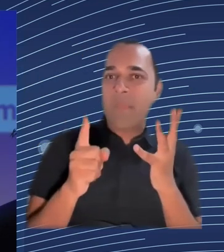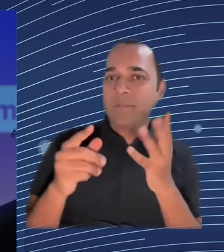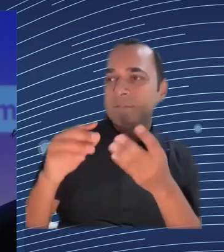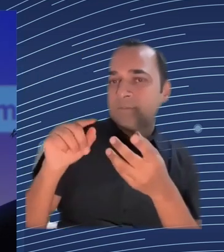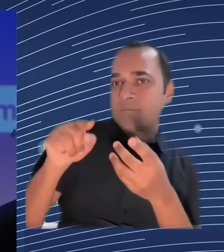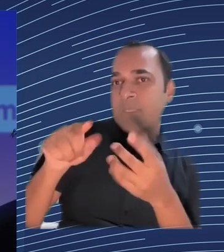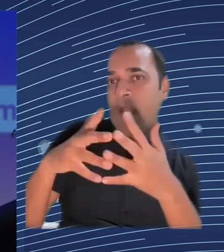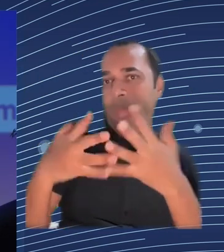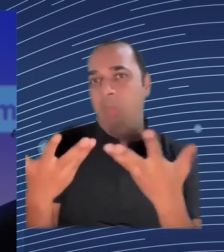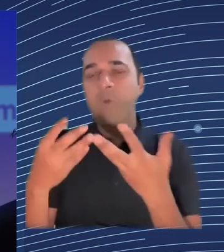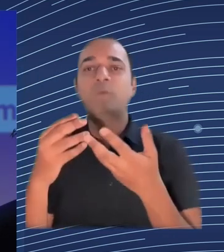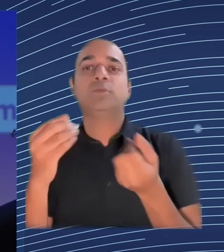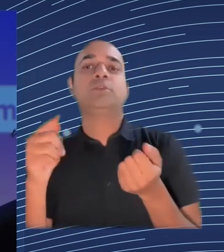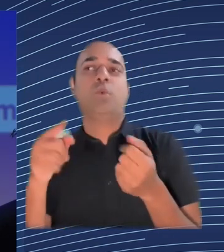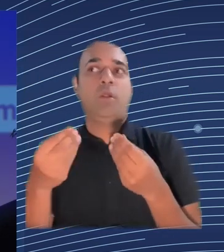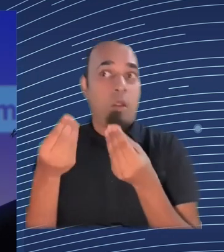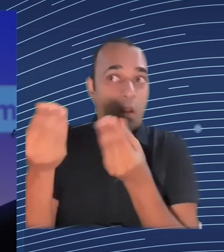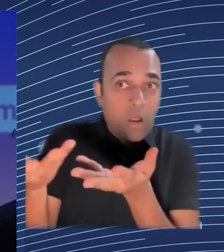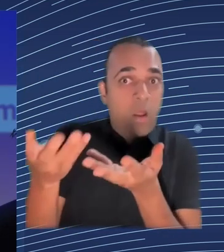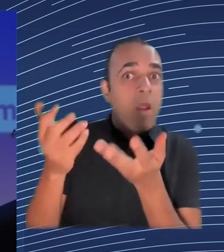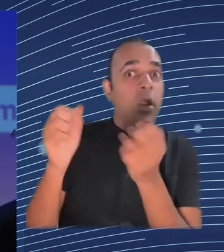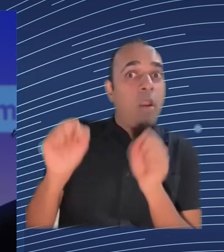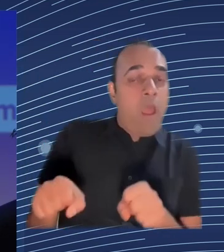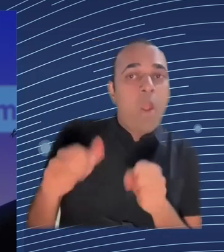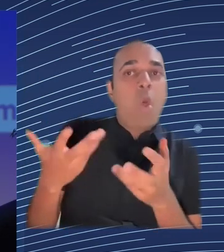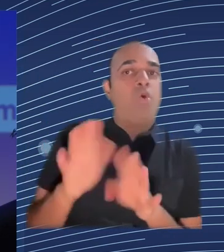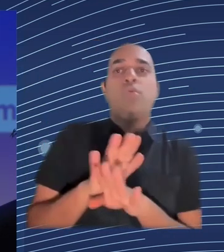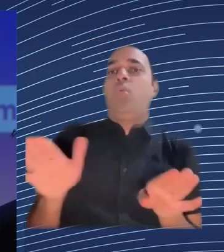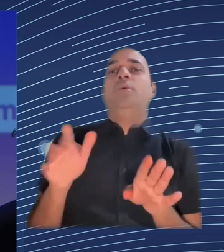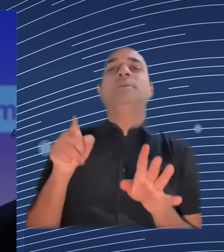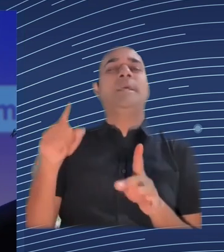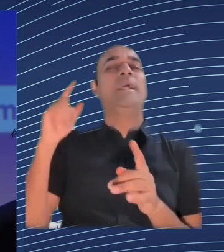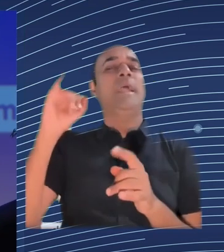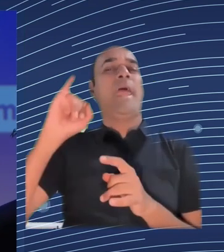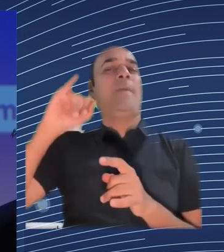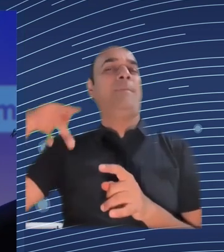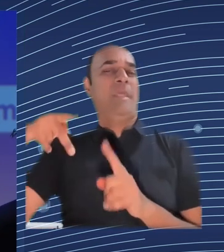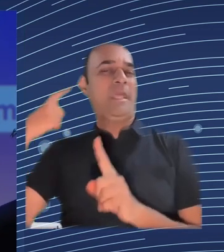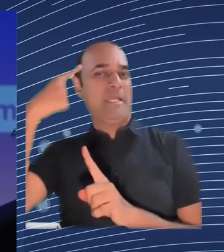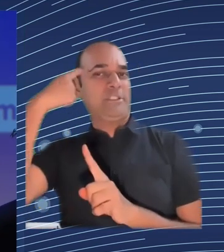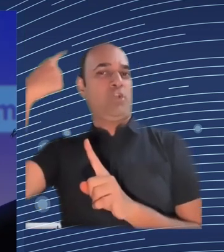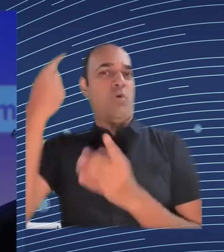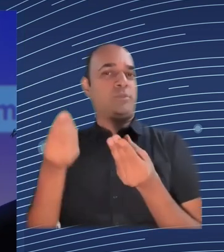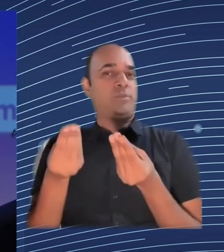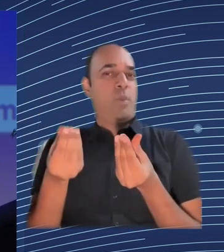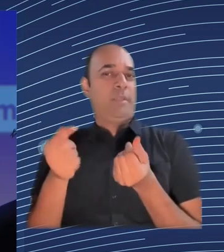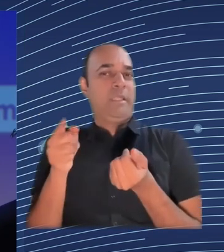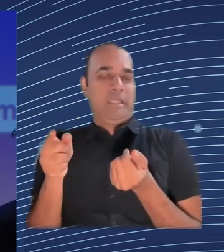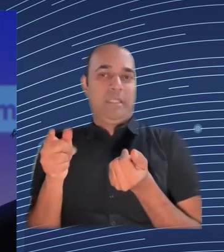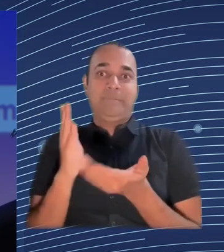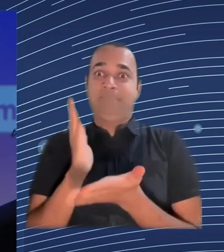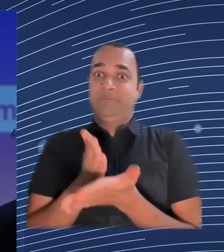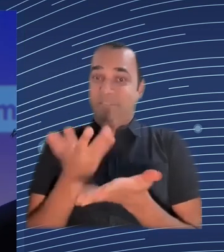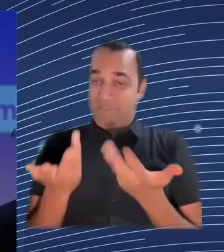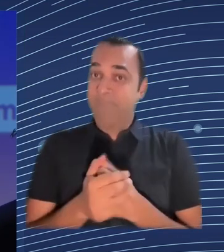be able as a company to explain the logic of the algorithm so if the algorithm is making a